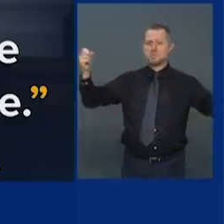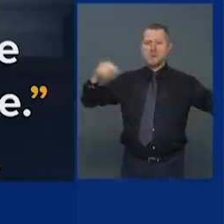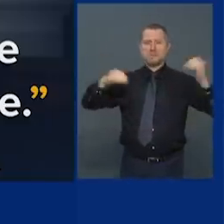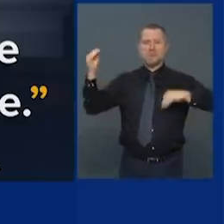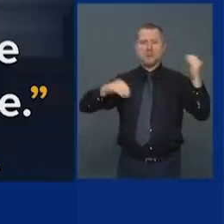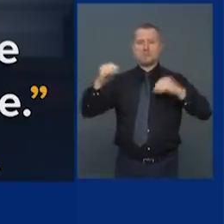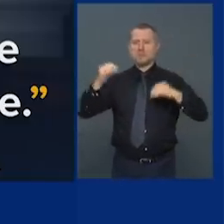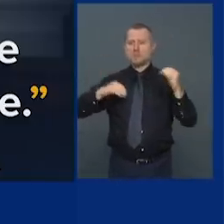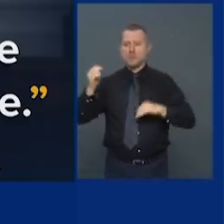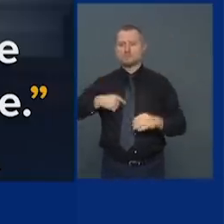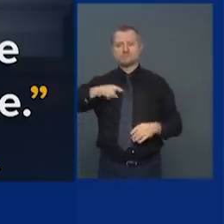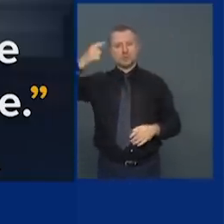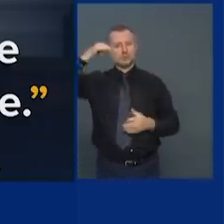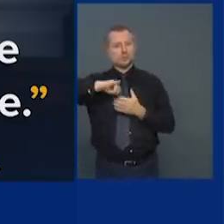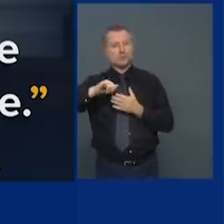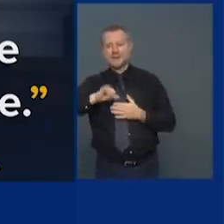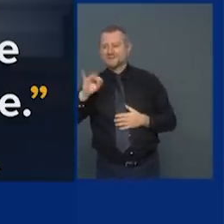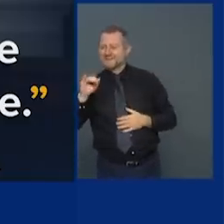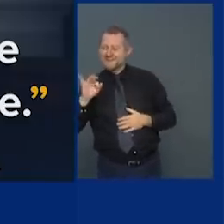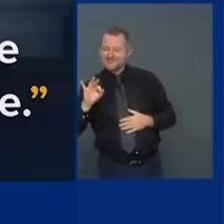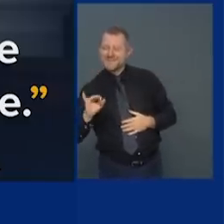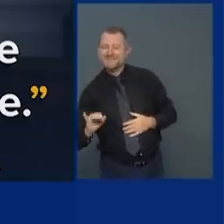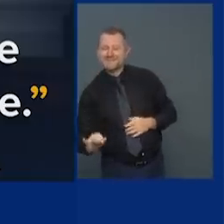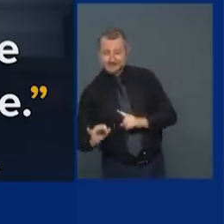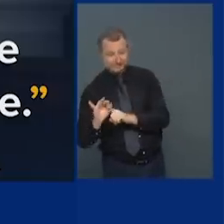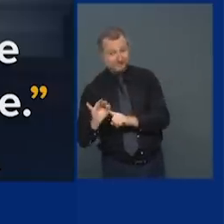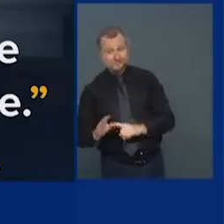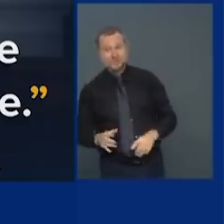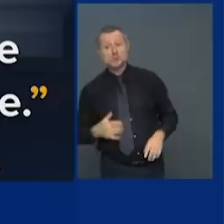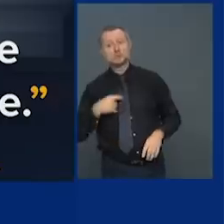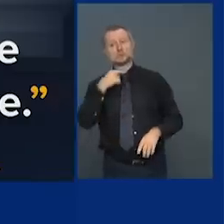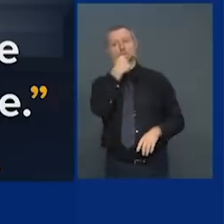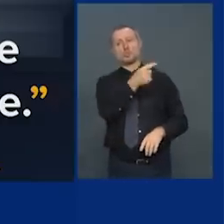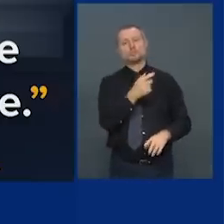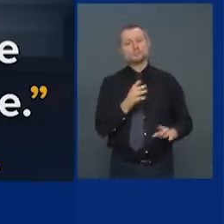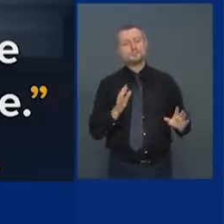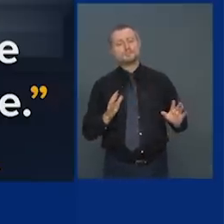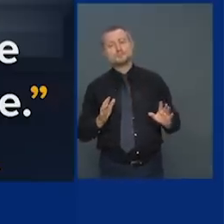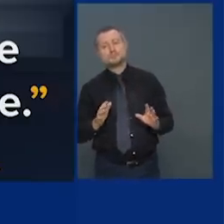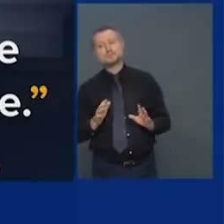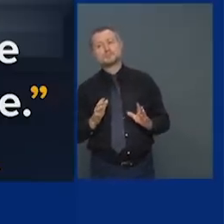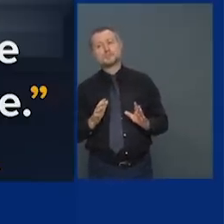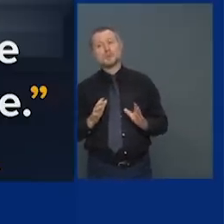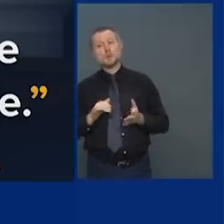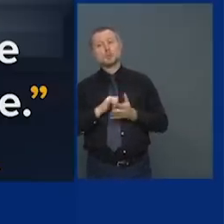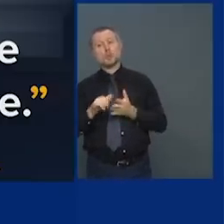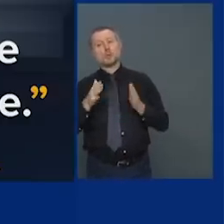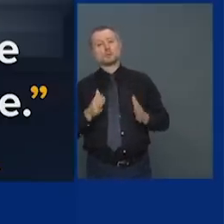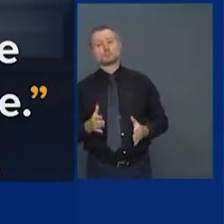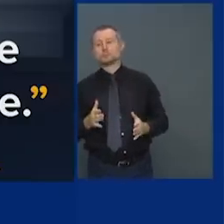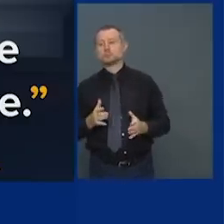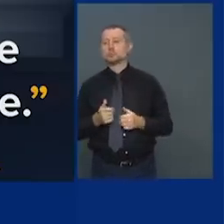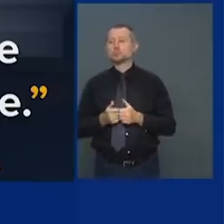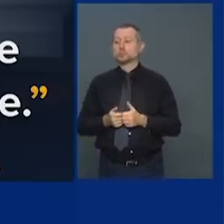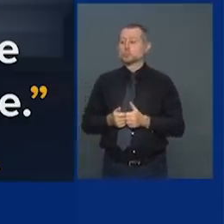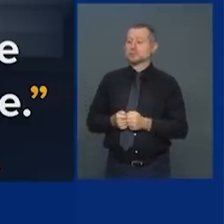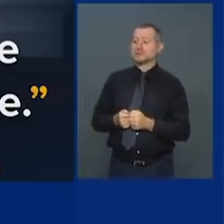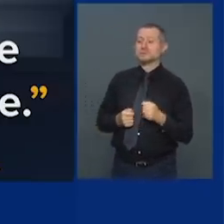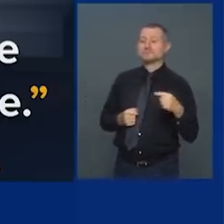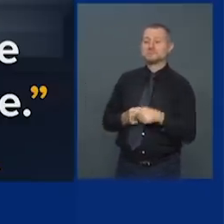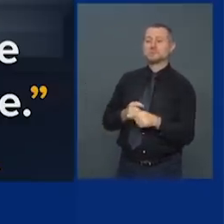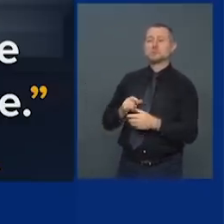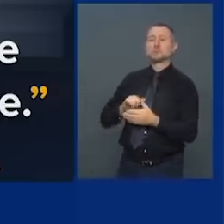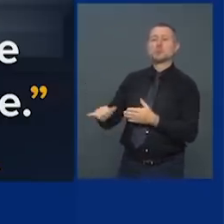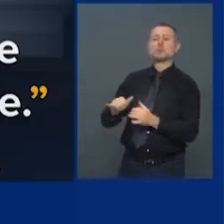and president trump tweeted uh new york is now going to be the last on the list to receive the vaccination you know what that is